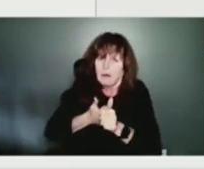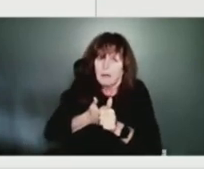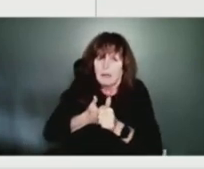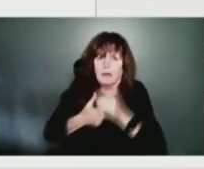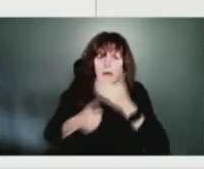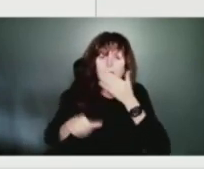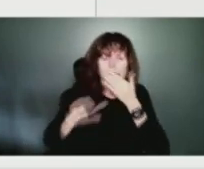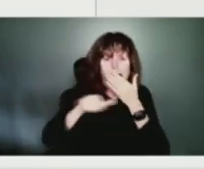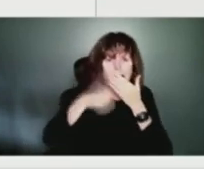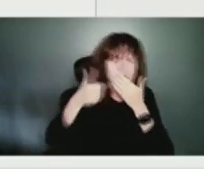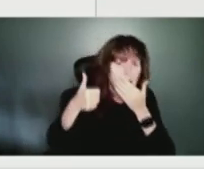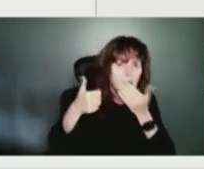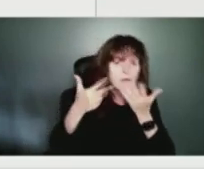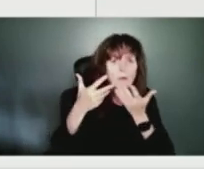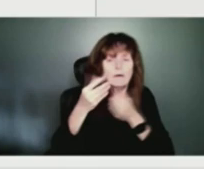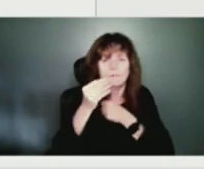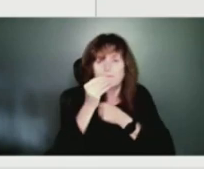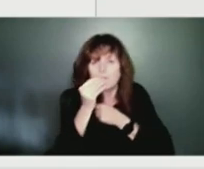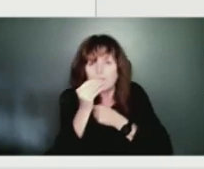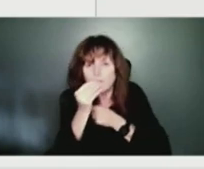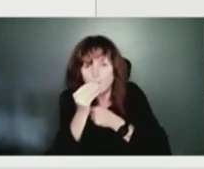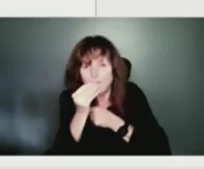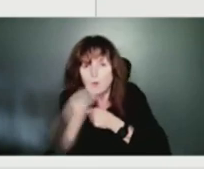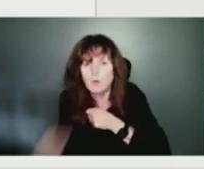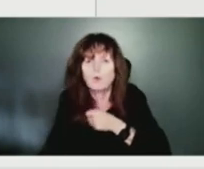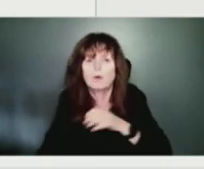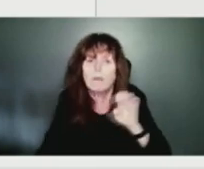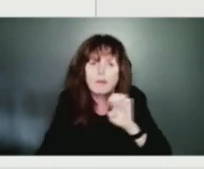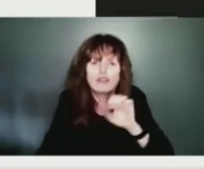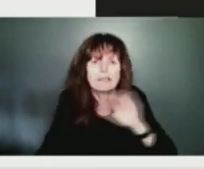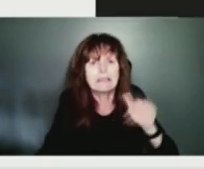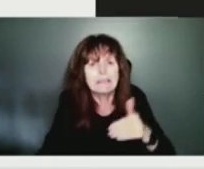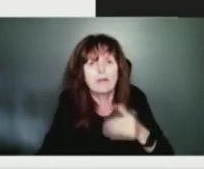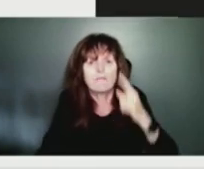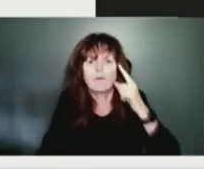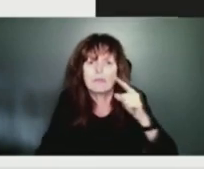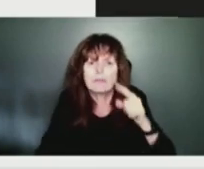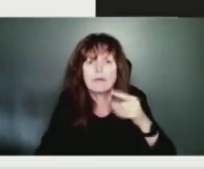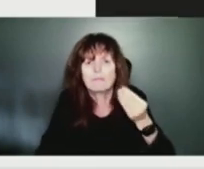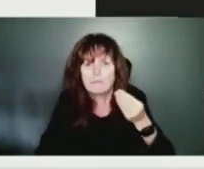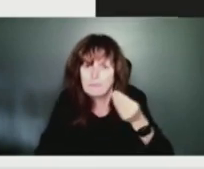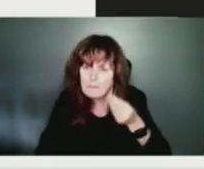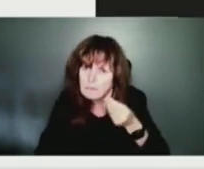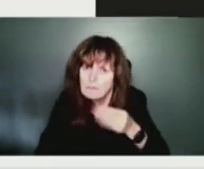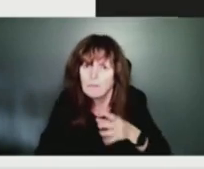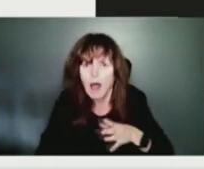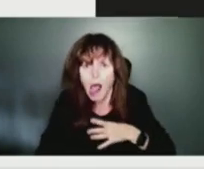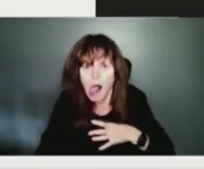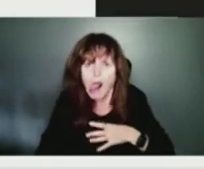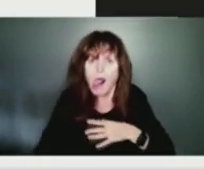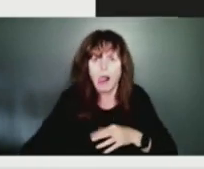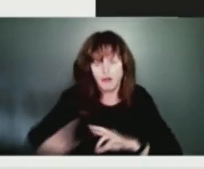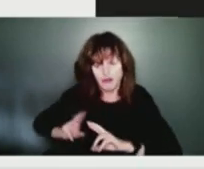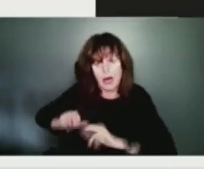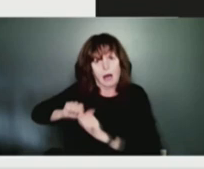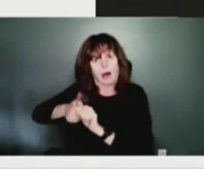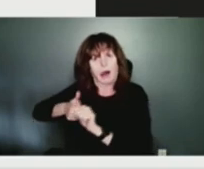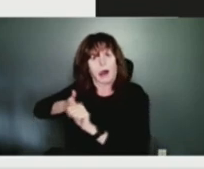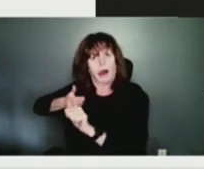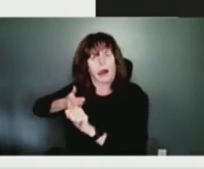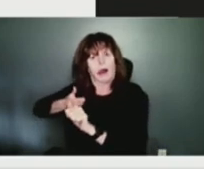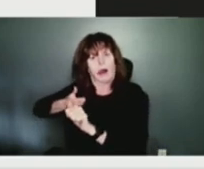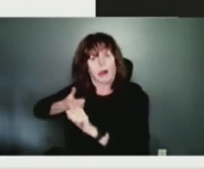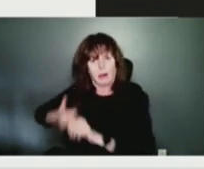Steve, have a follow-up question? I do. Thank you very much, Marla. I'm just wondering if someone, you know, is in an